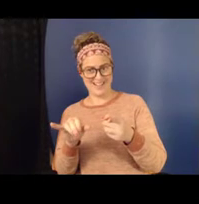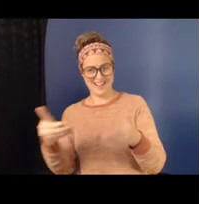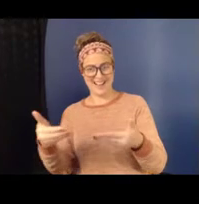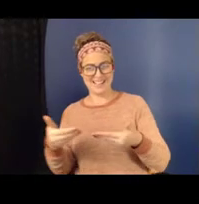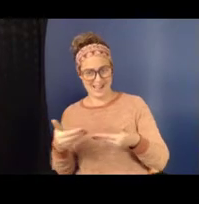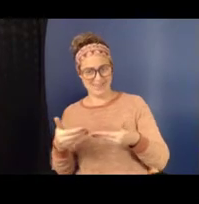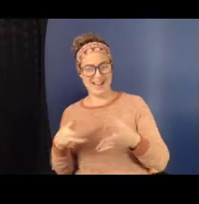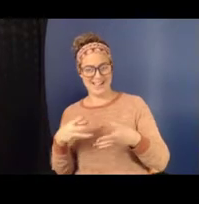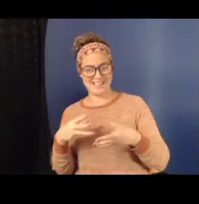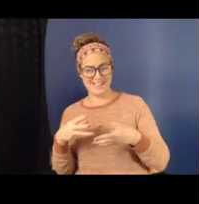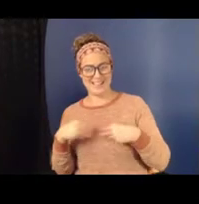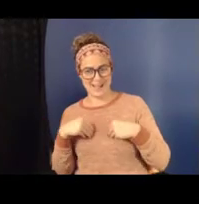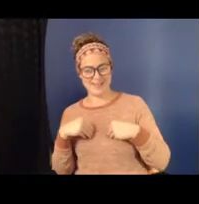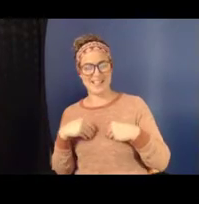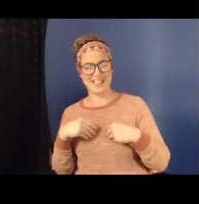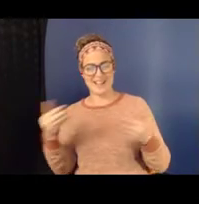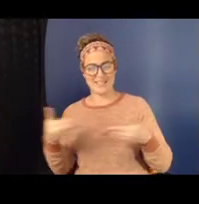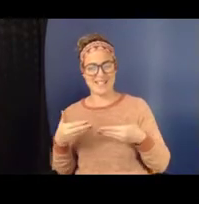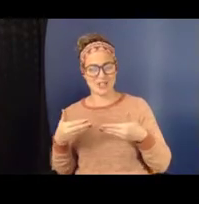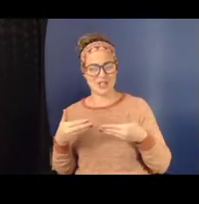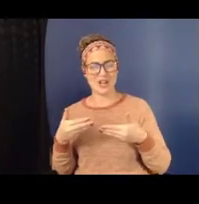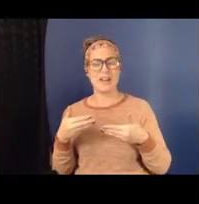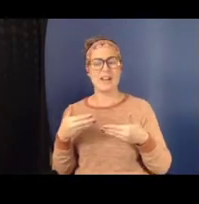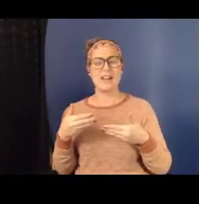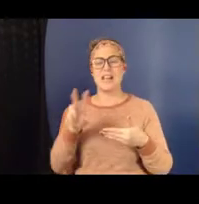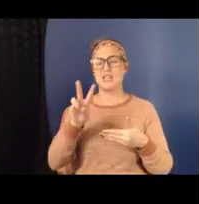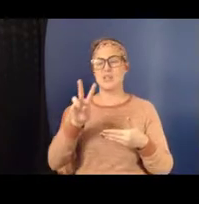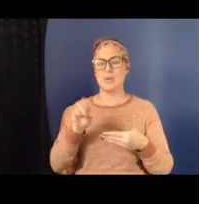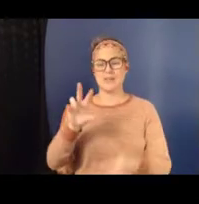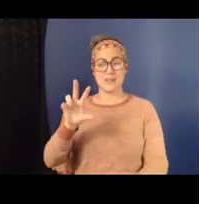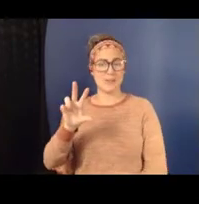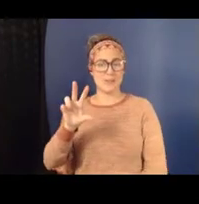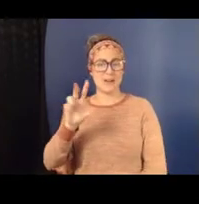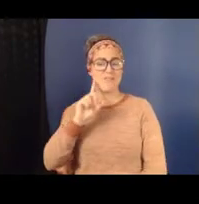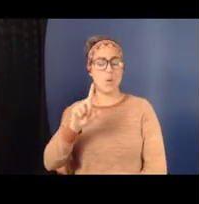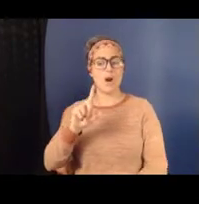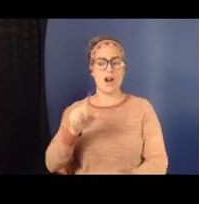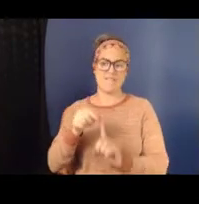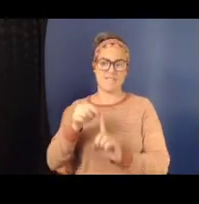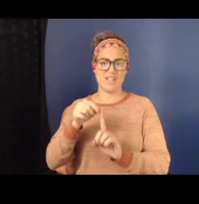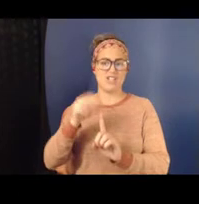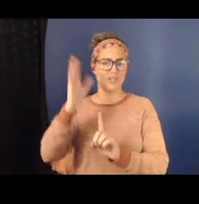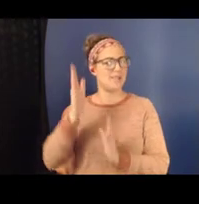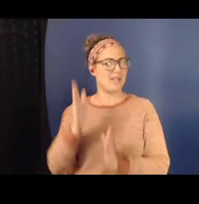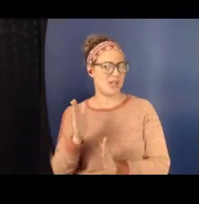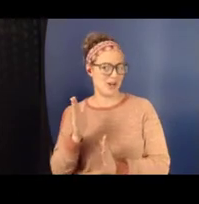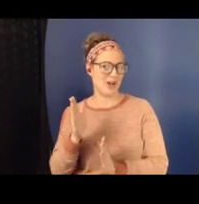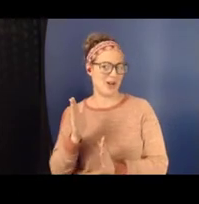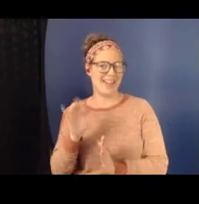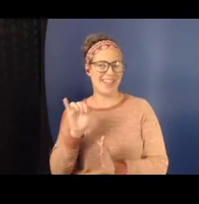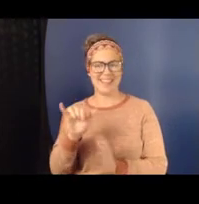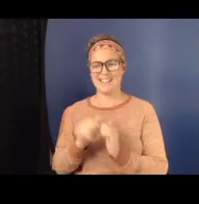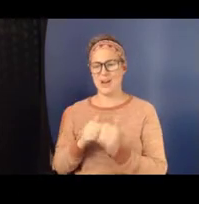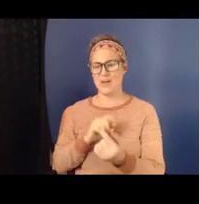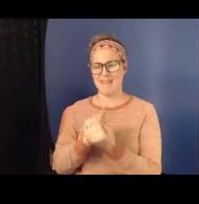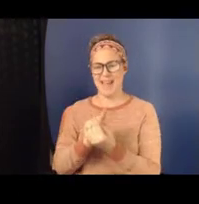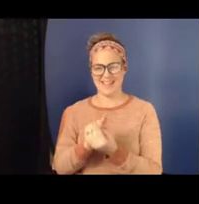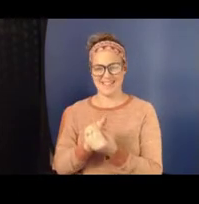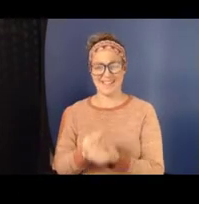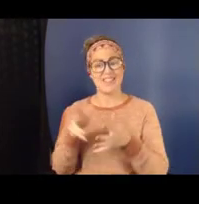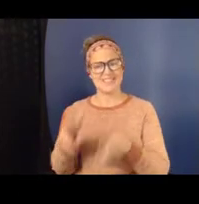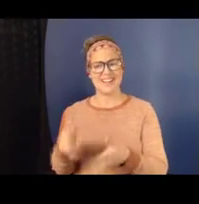2003 to be one of the featured speakers, and the rest is history. So, next, please.